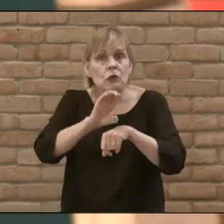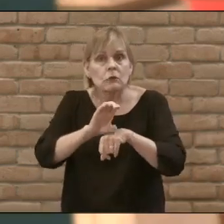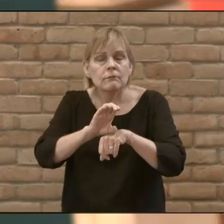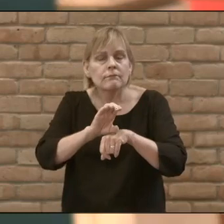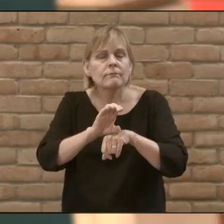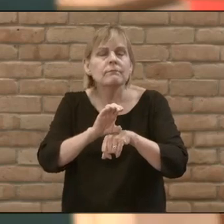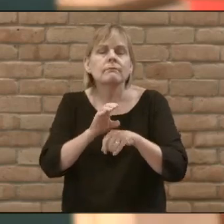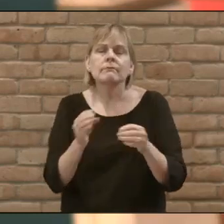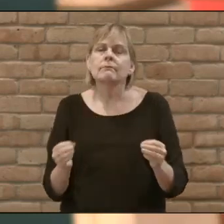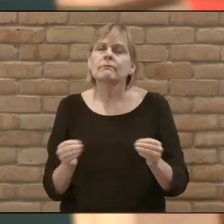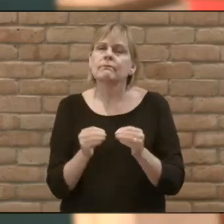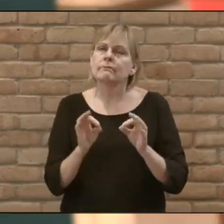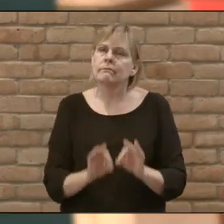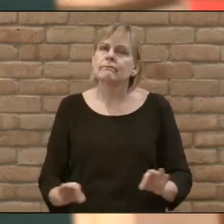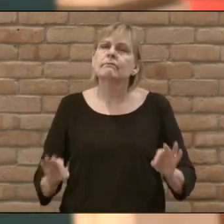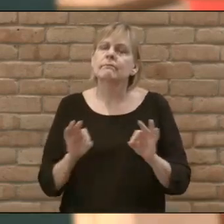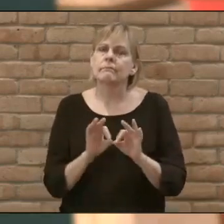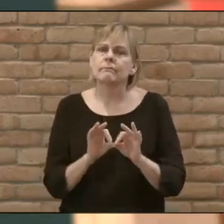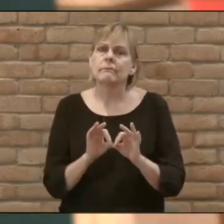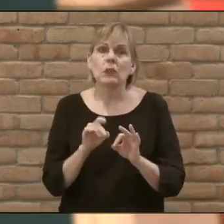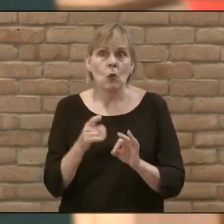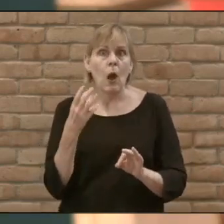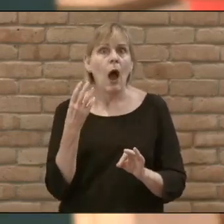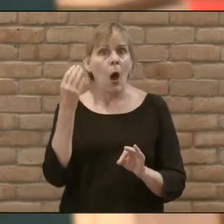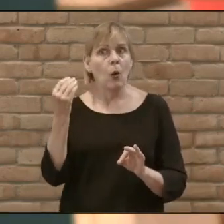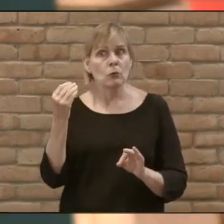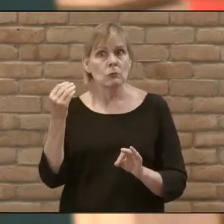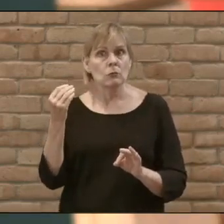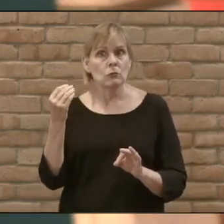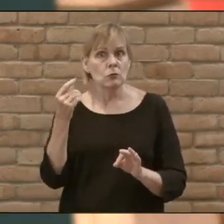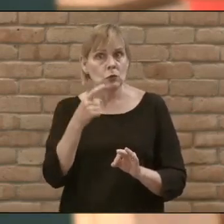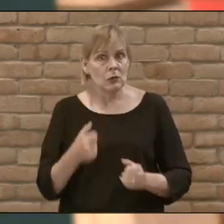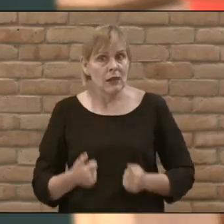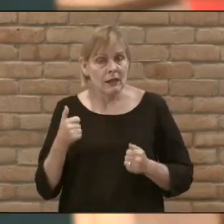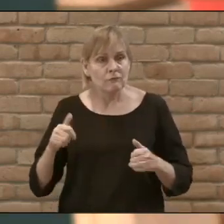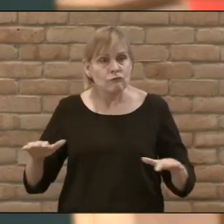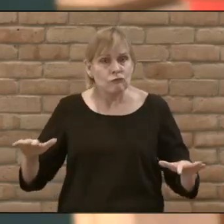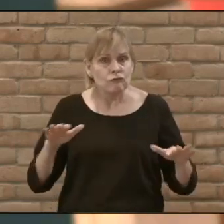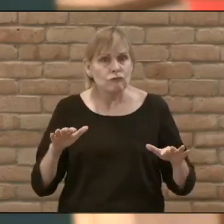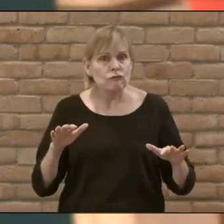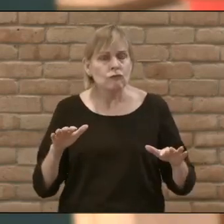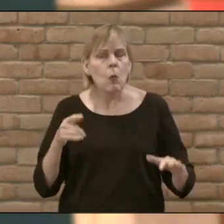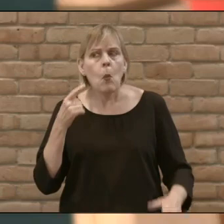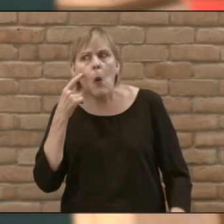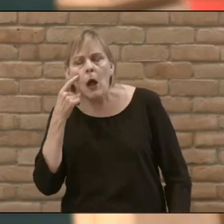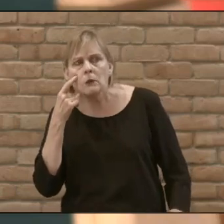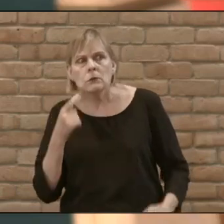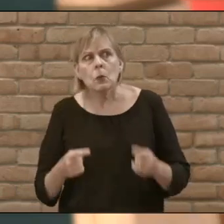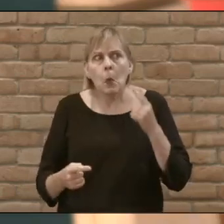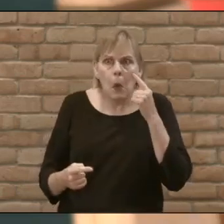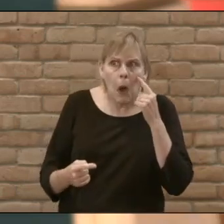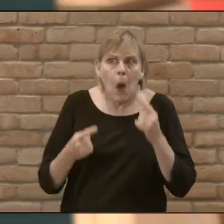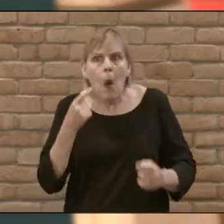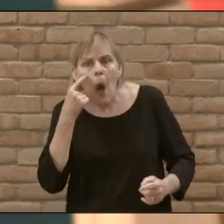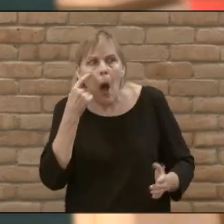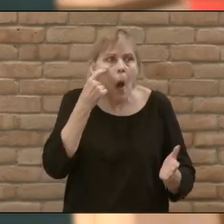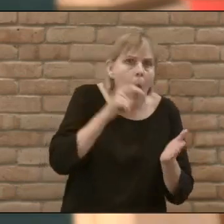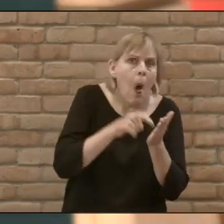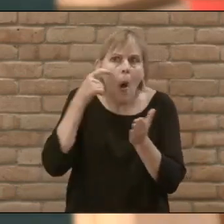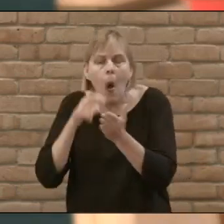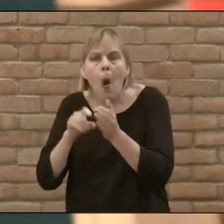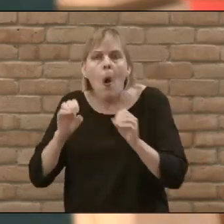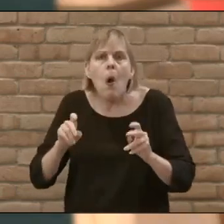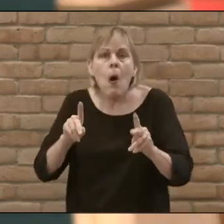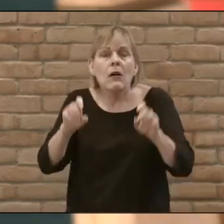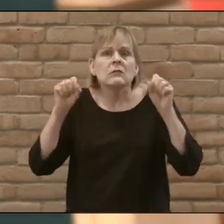maybe even more importantly As you go back out into your neighborhoods I just encourage you to have eyes that are open For opportunities